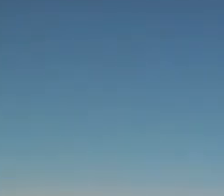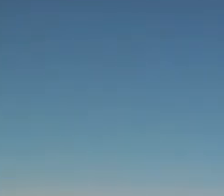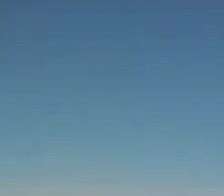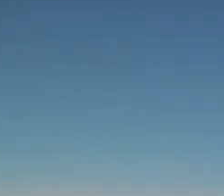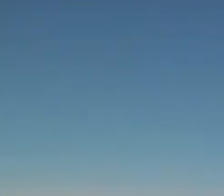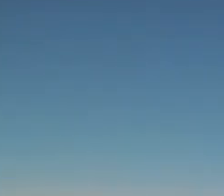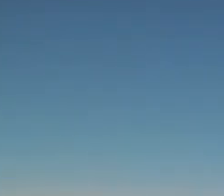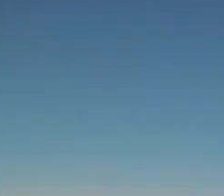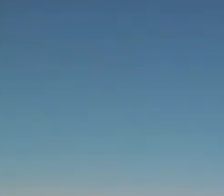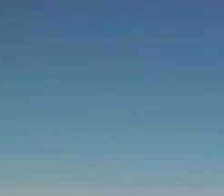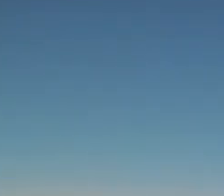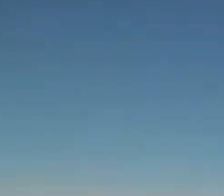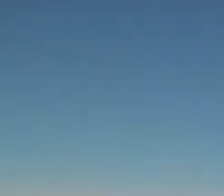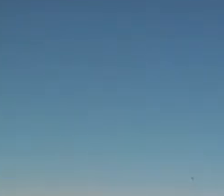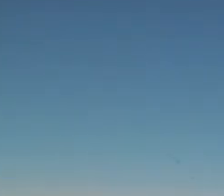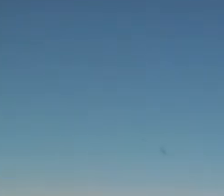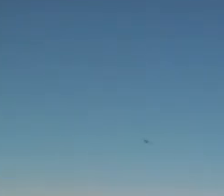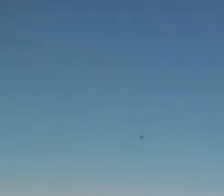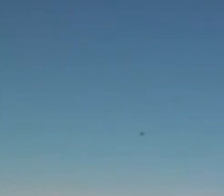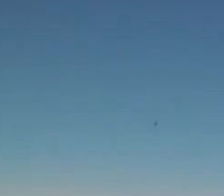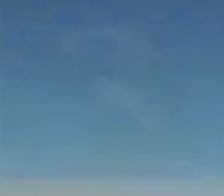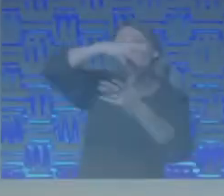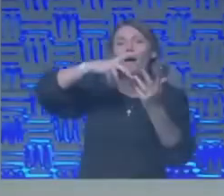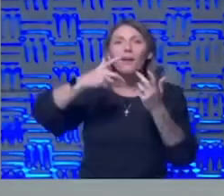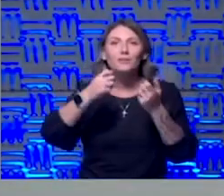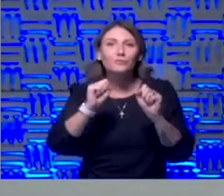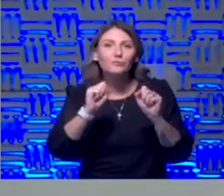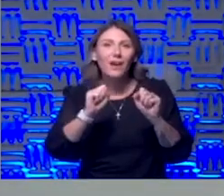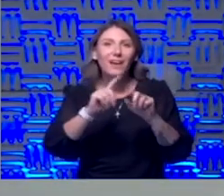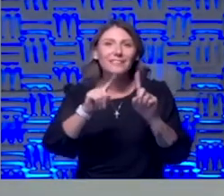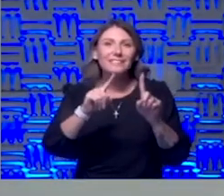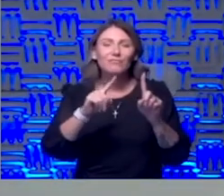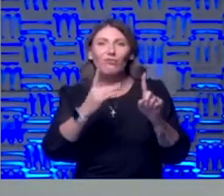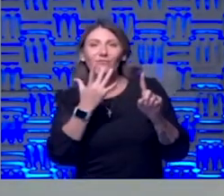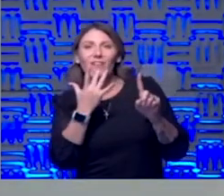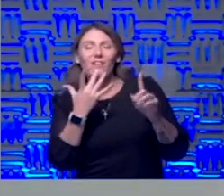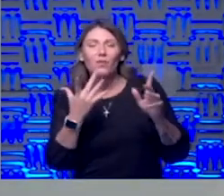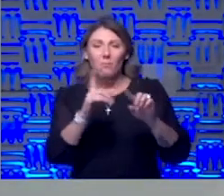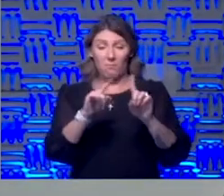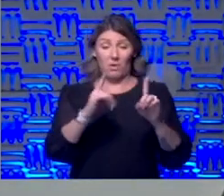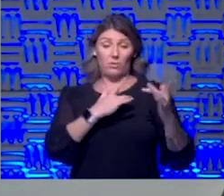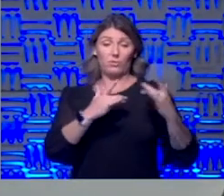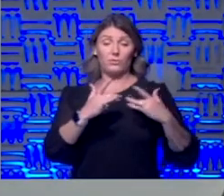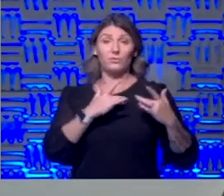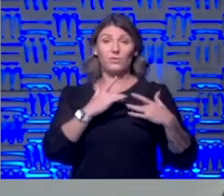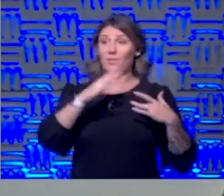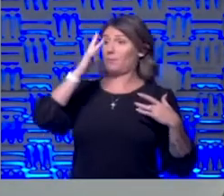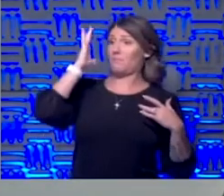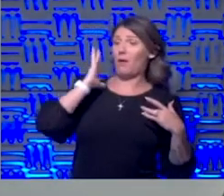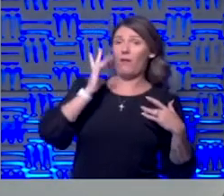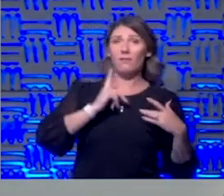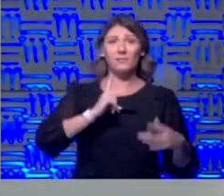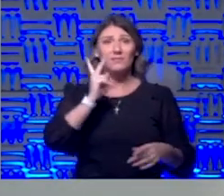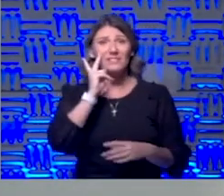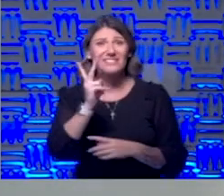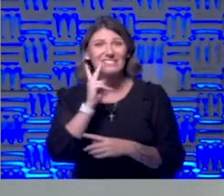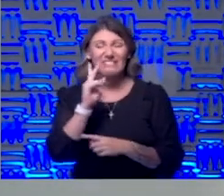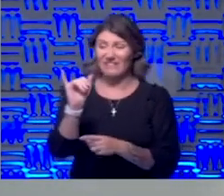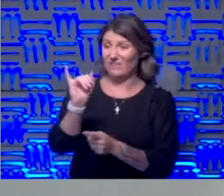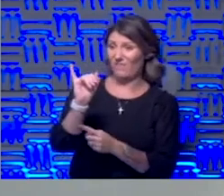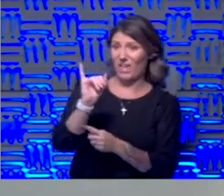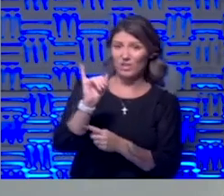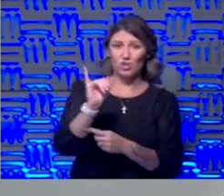trying different flavors and my concern with that is that in the past I've seen infections